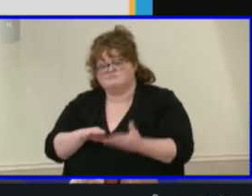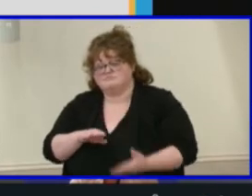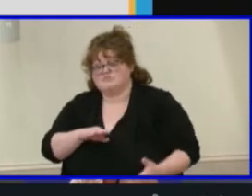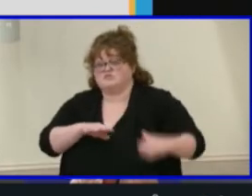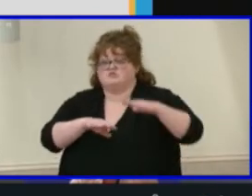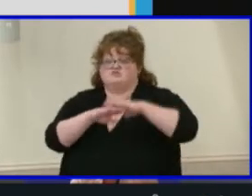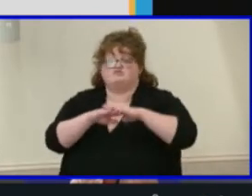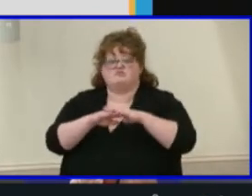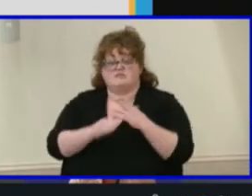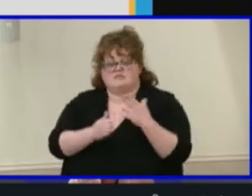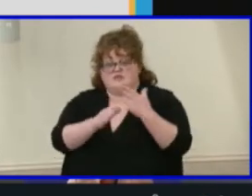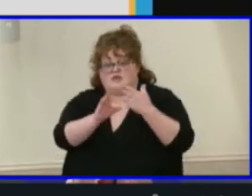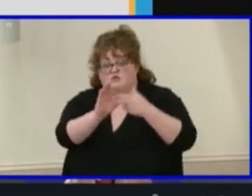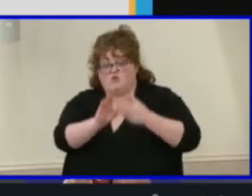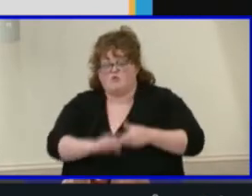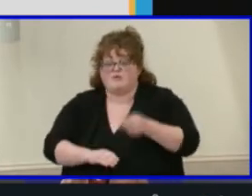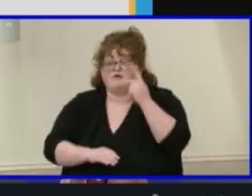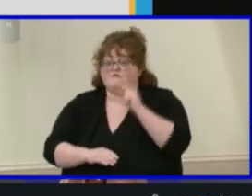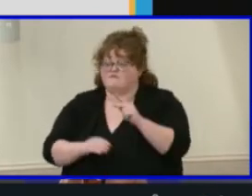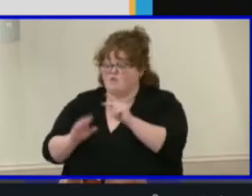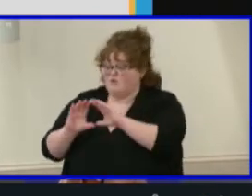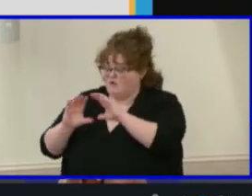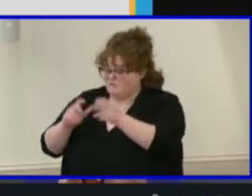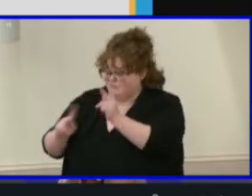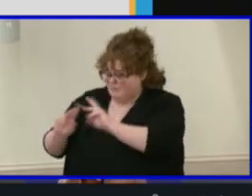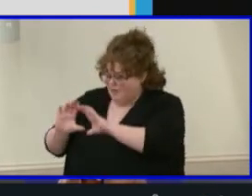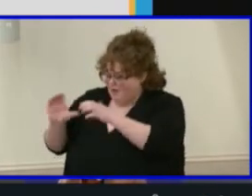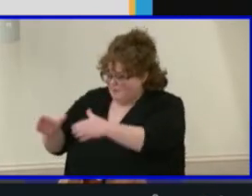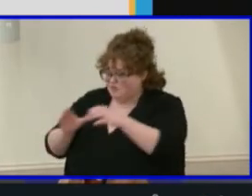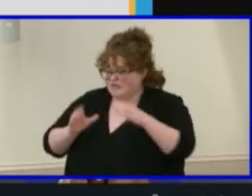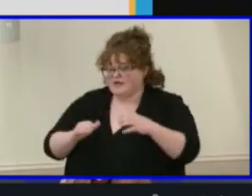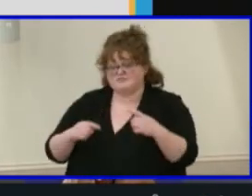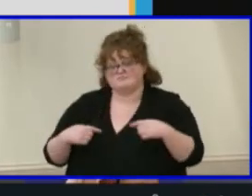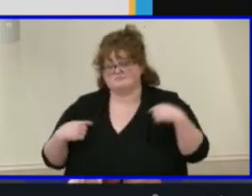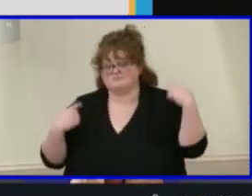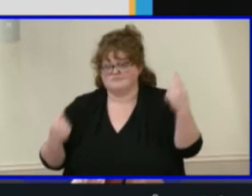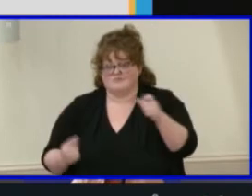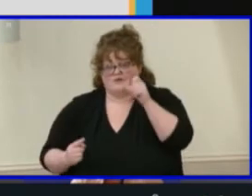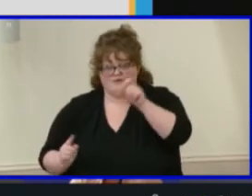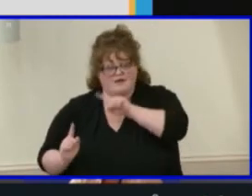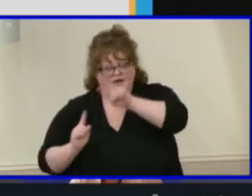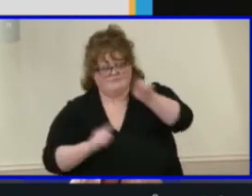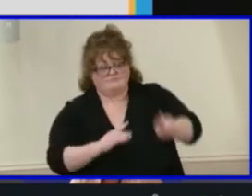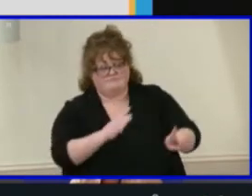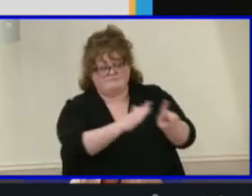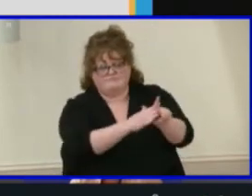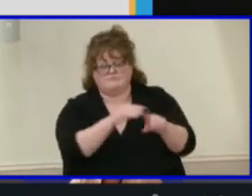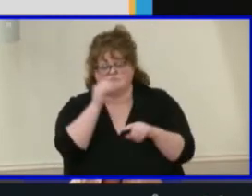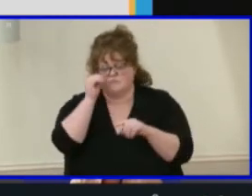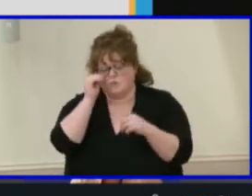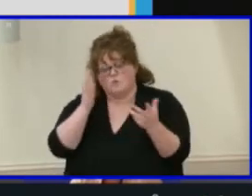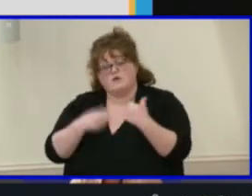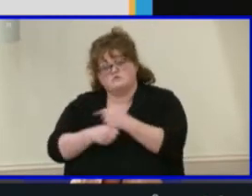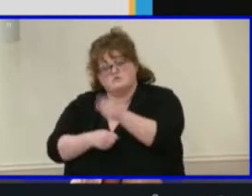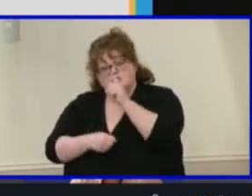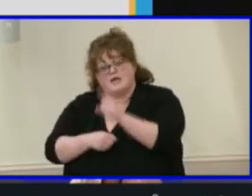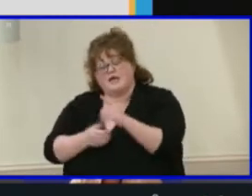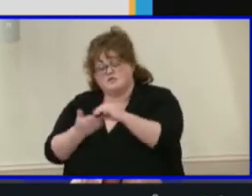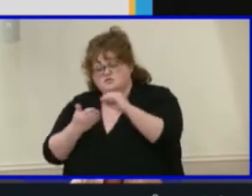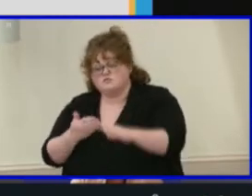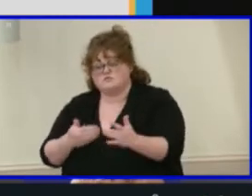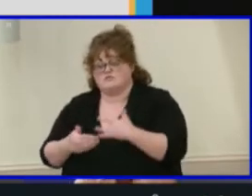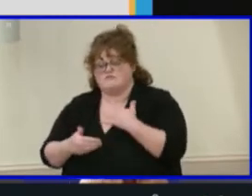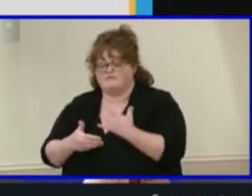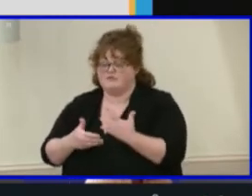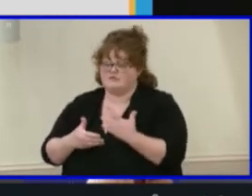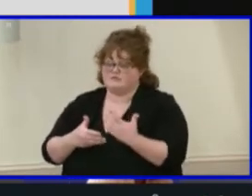underserved populations and to foster an inclusive environment that provides a sense of belonging and supports student and family engagement.